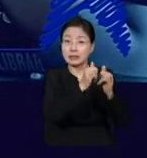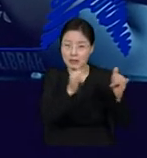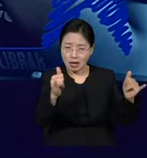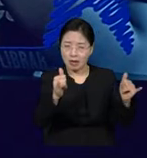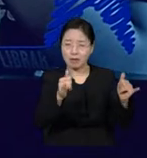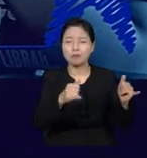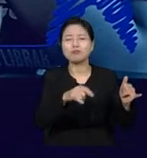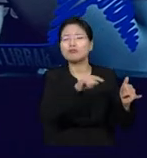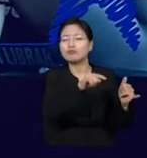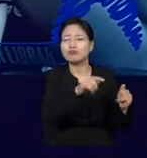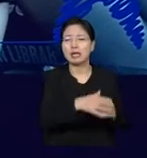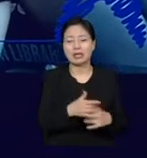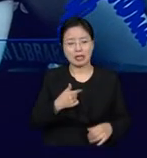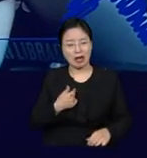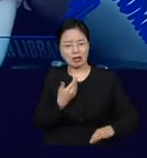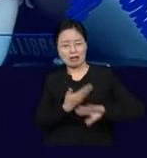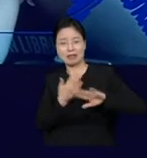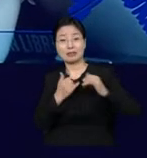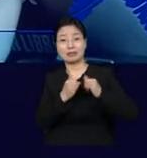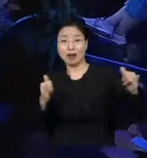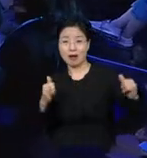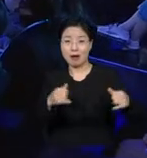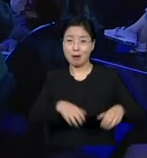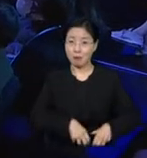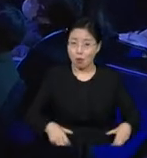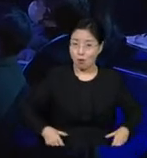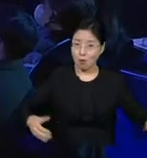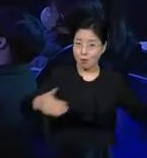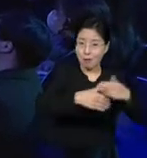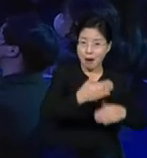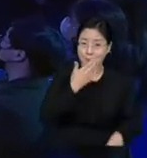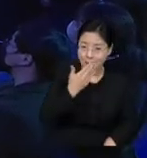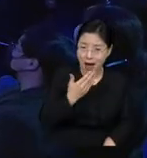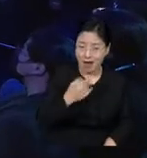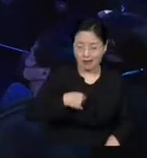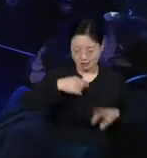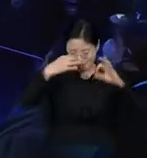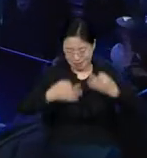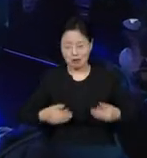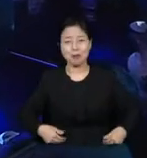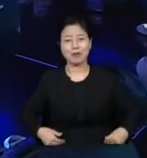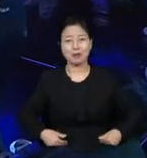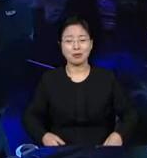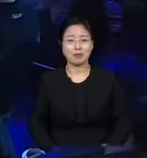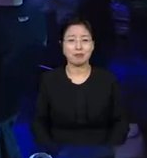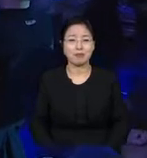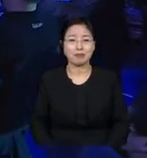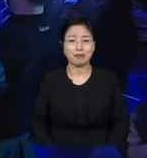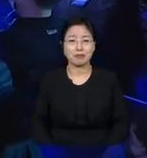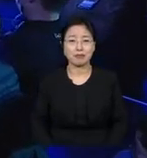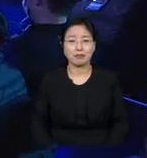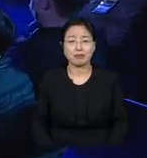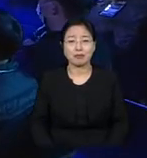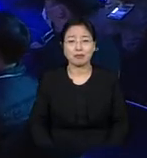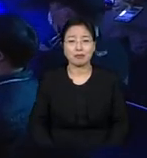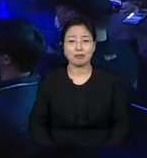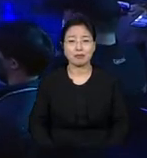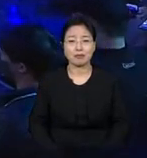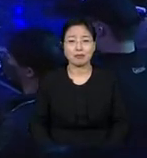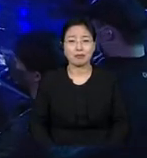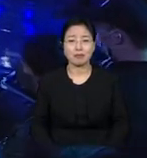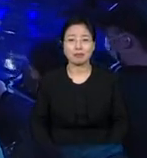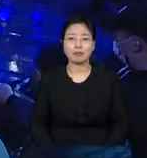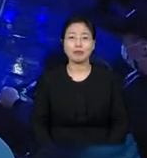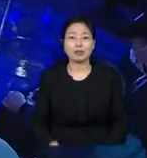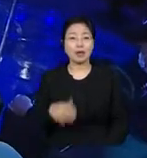are not like us. How do we get there where we can embrace people that we disagree with? So the ones